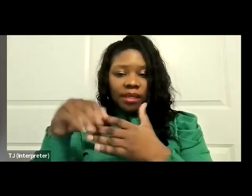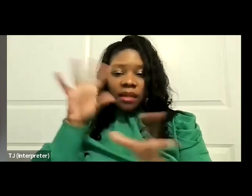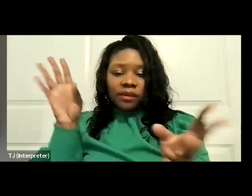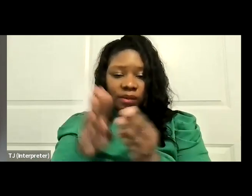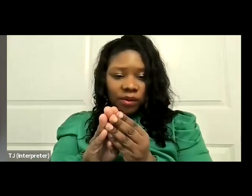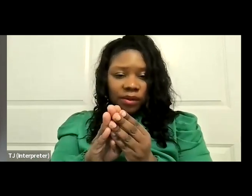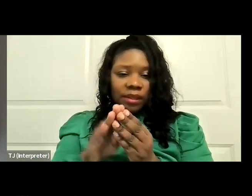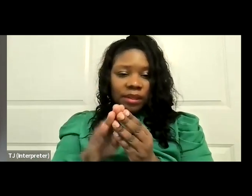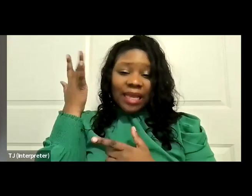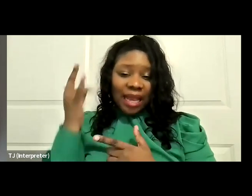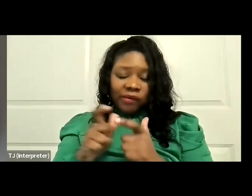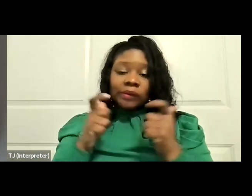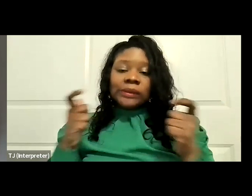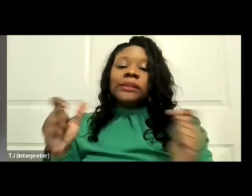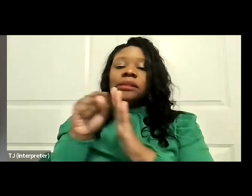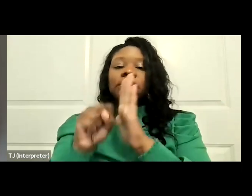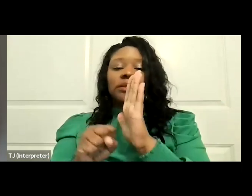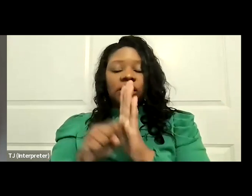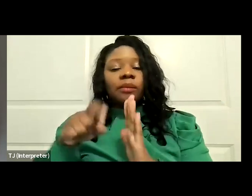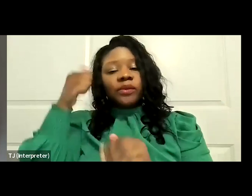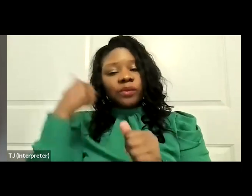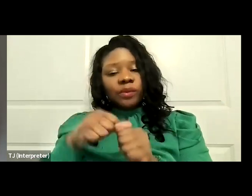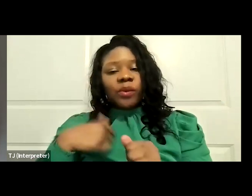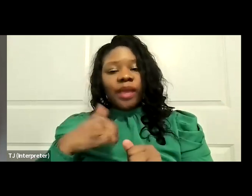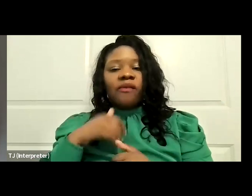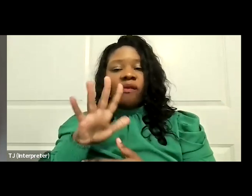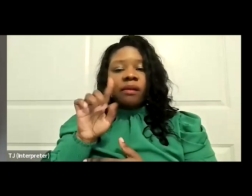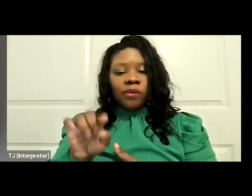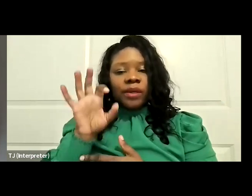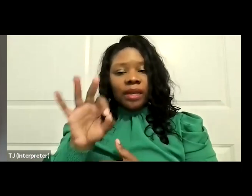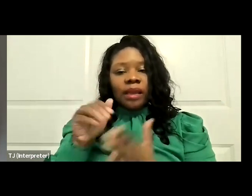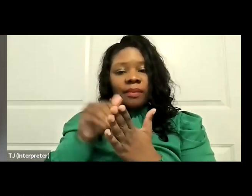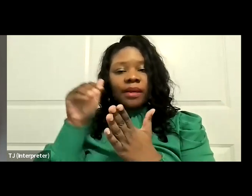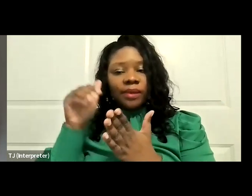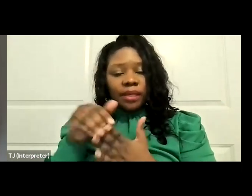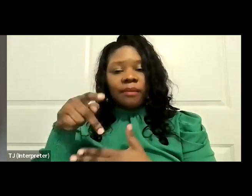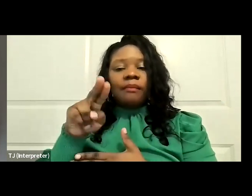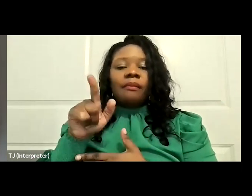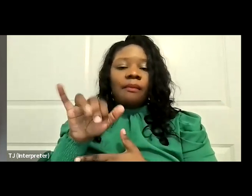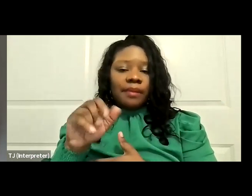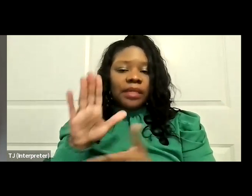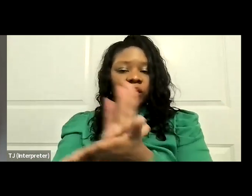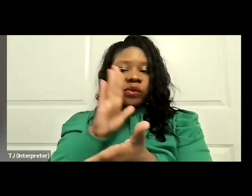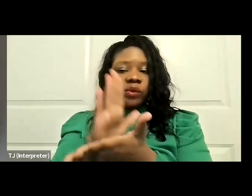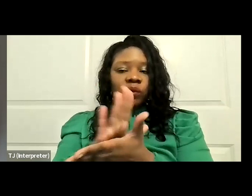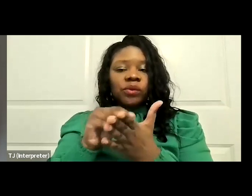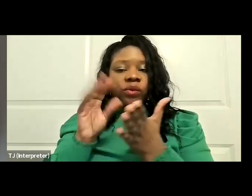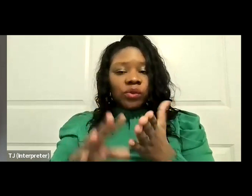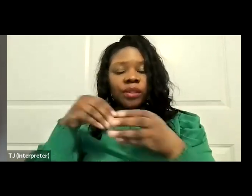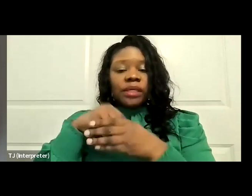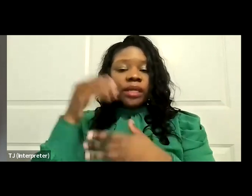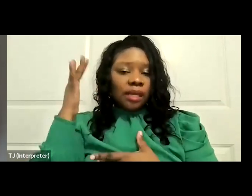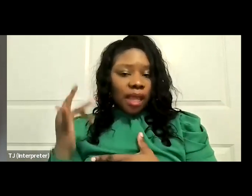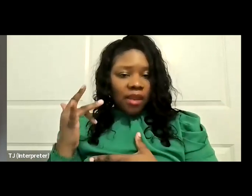California is a very large state, so you have to remember that we have 5.9 million public school students in California. That said, this is